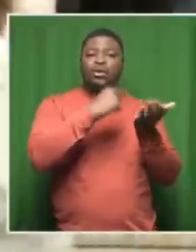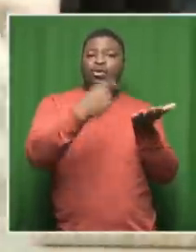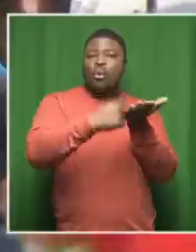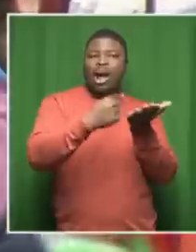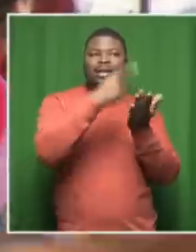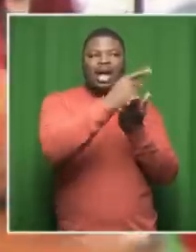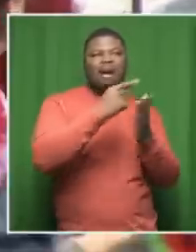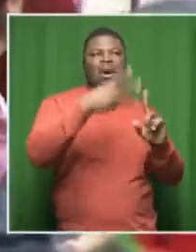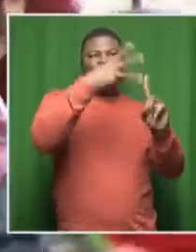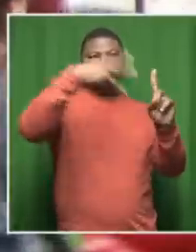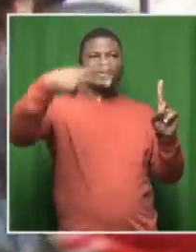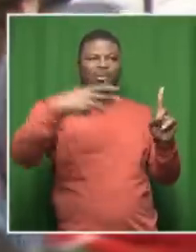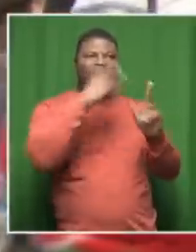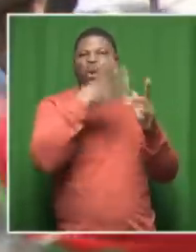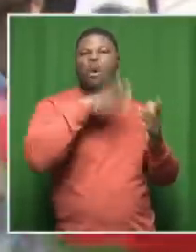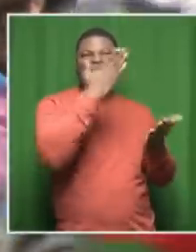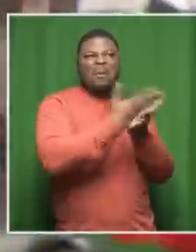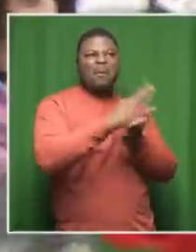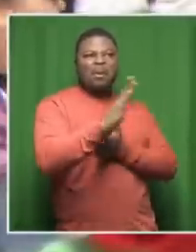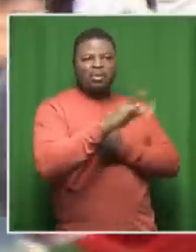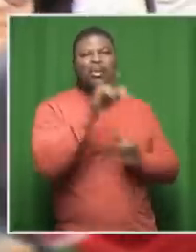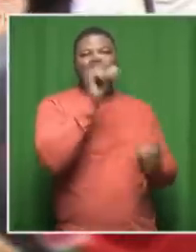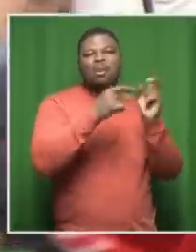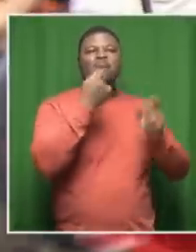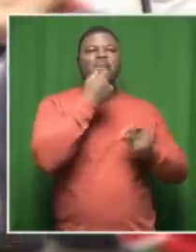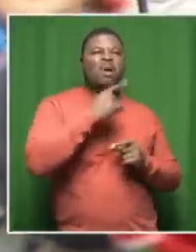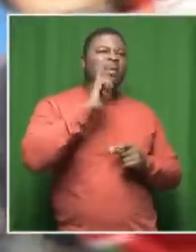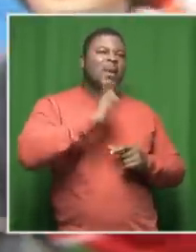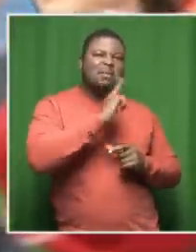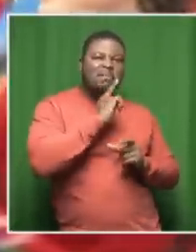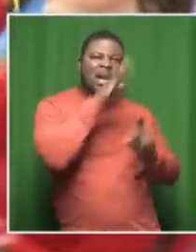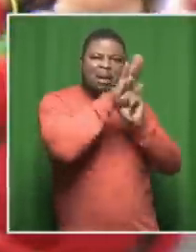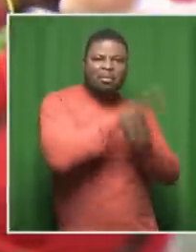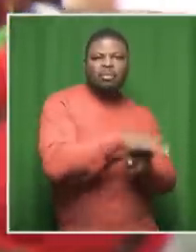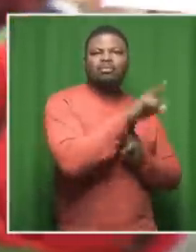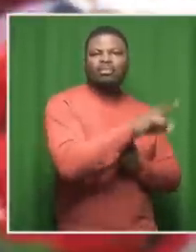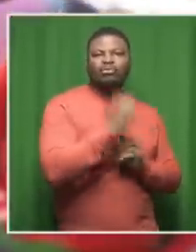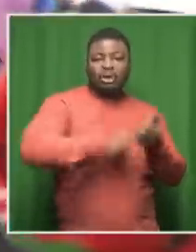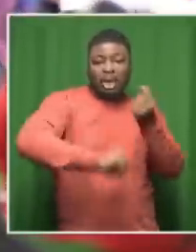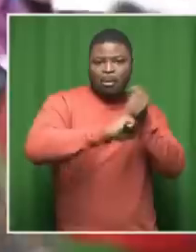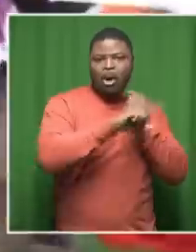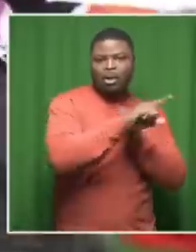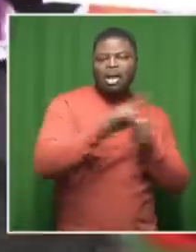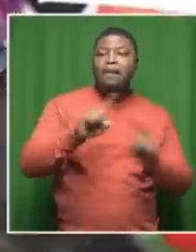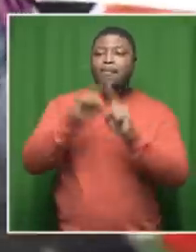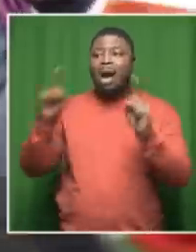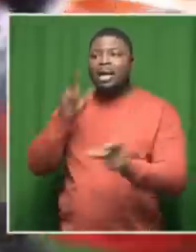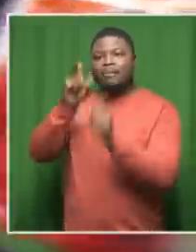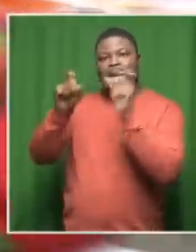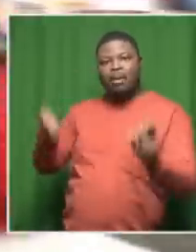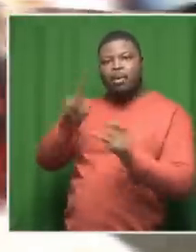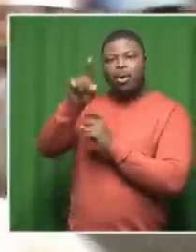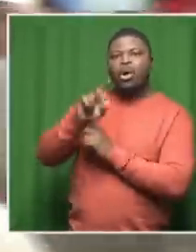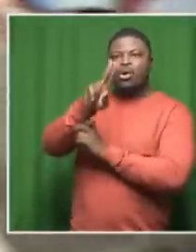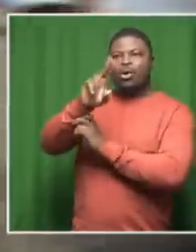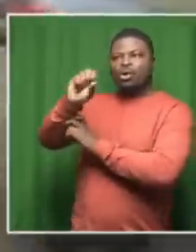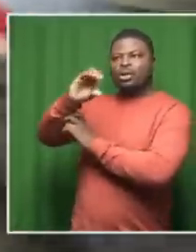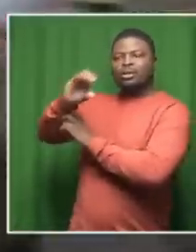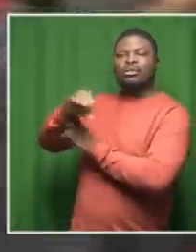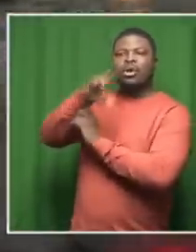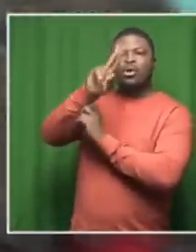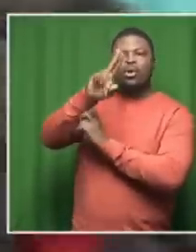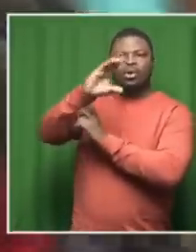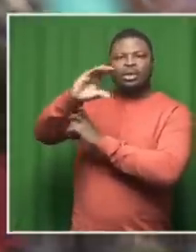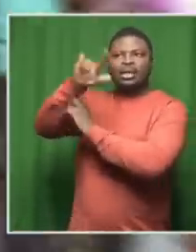it's their 10th anniversary so this was just one of them that they were hosting and uh people were not happy that this was the man that they had chosen to